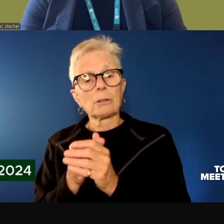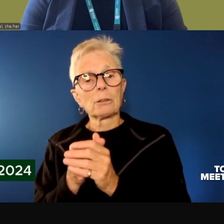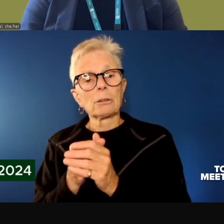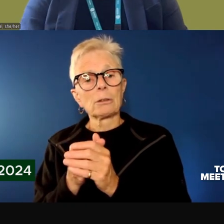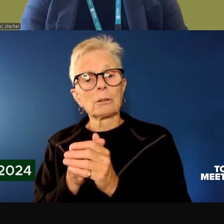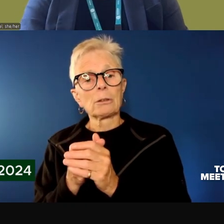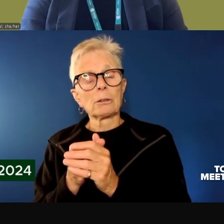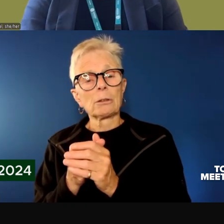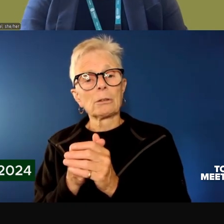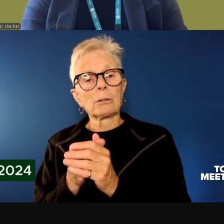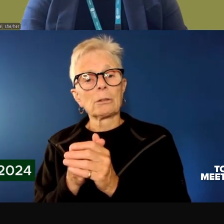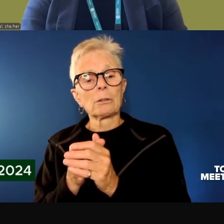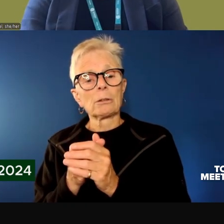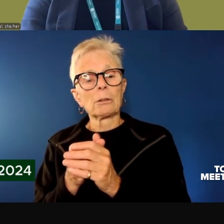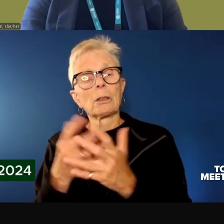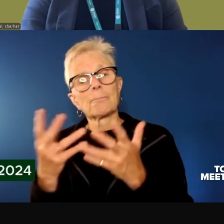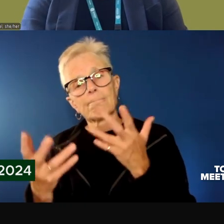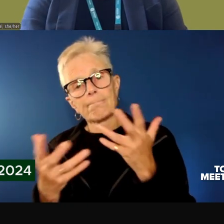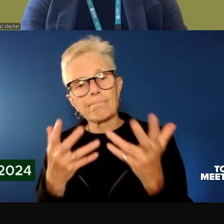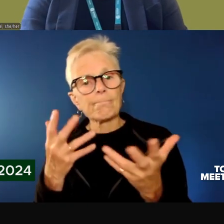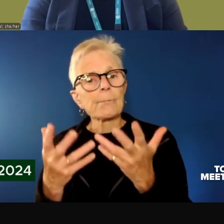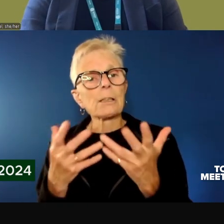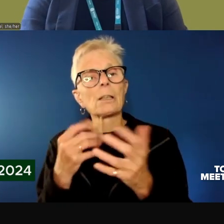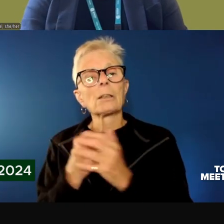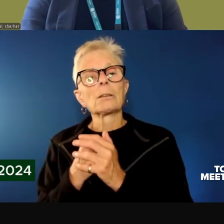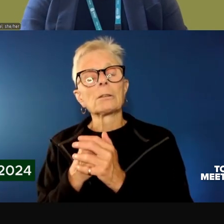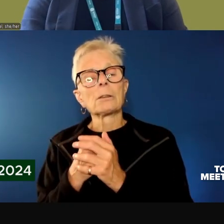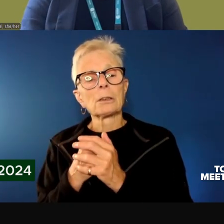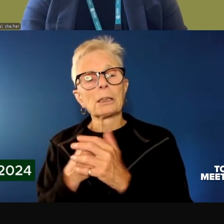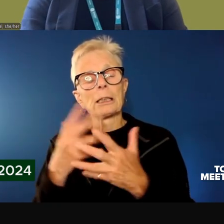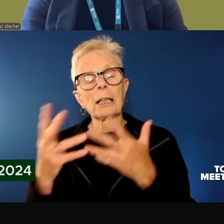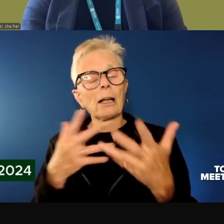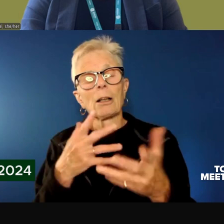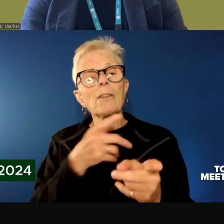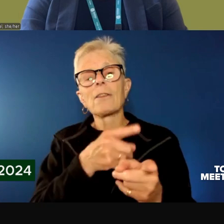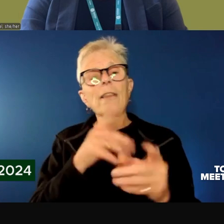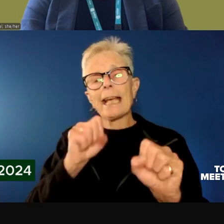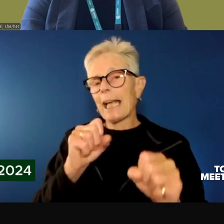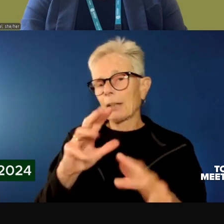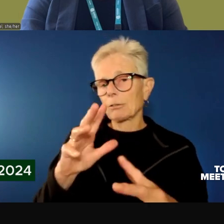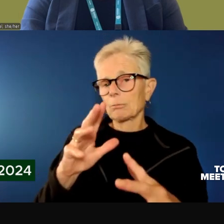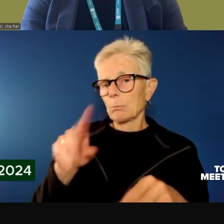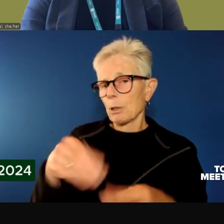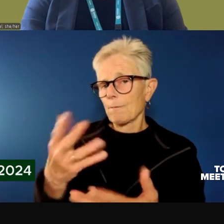I don't know, support and